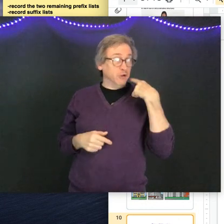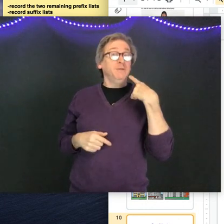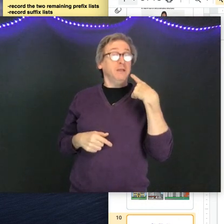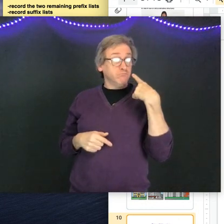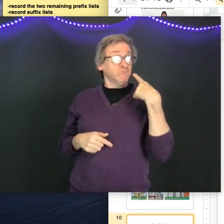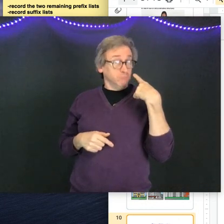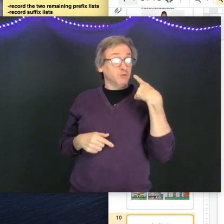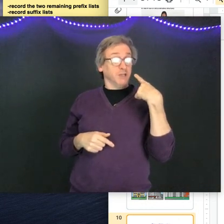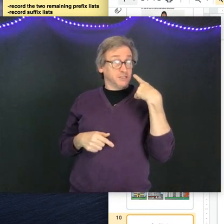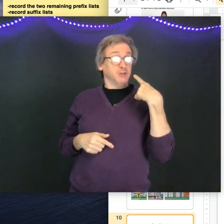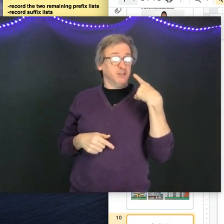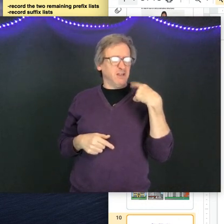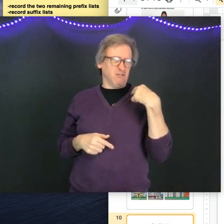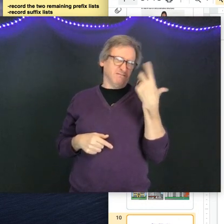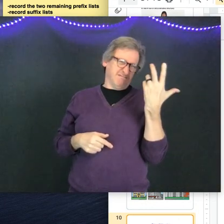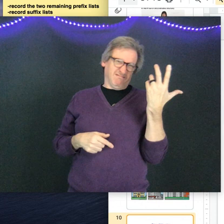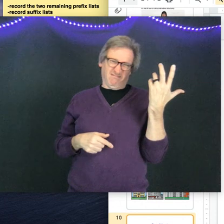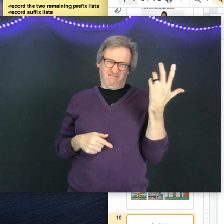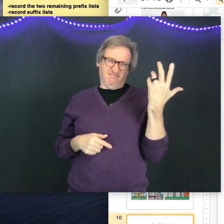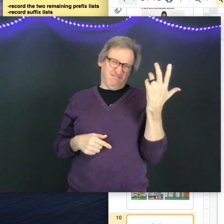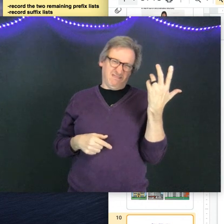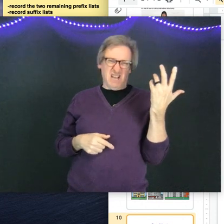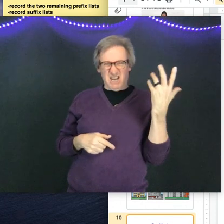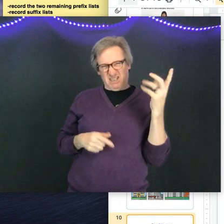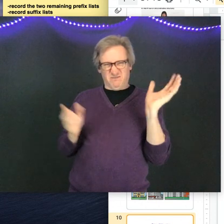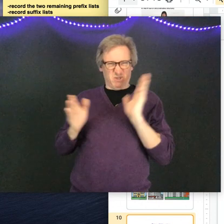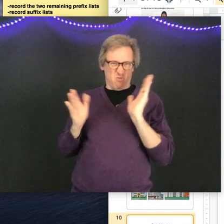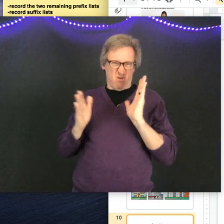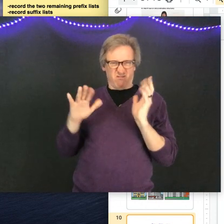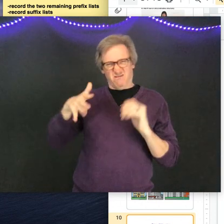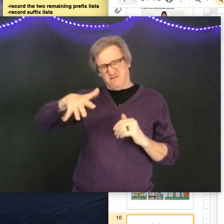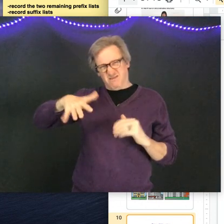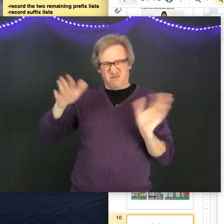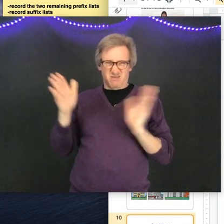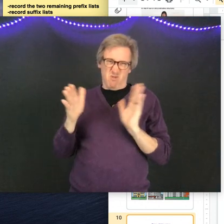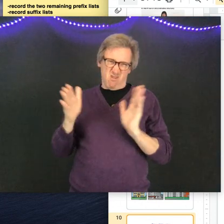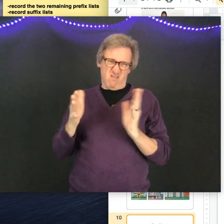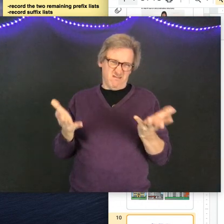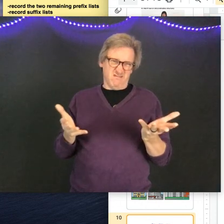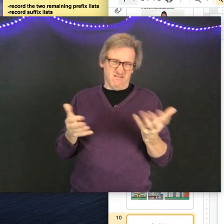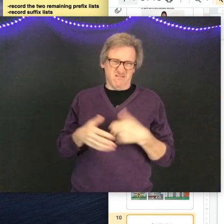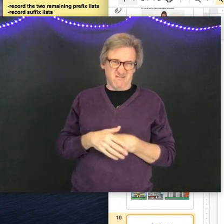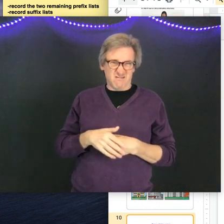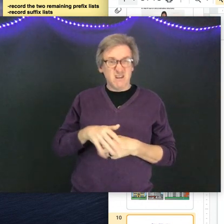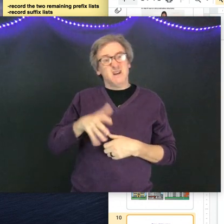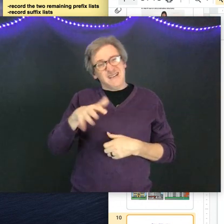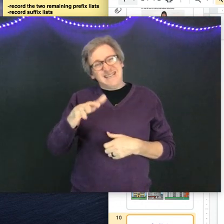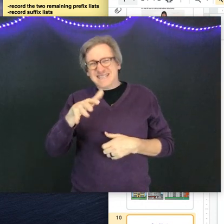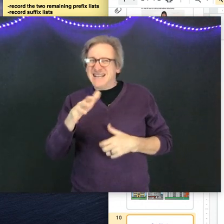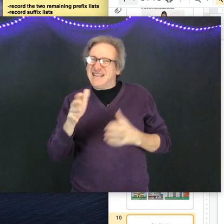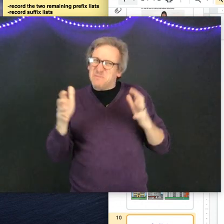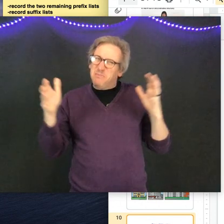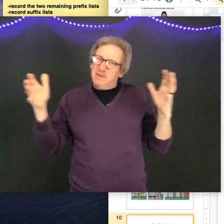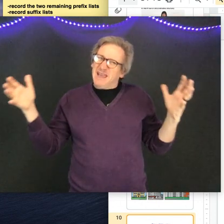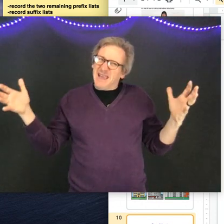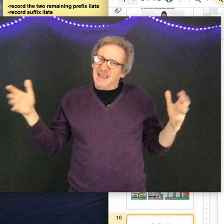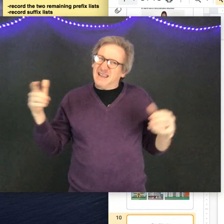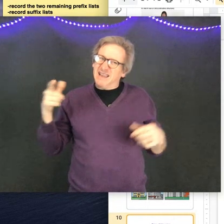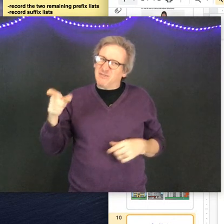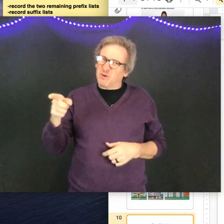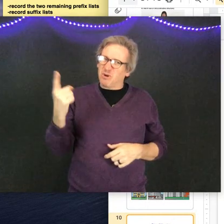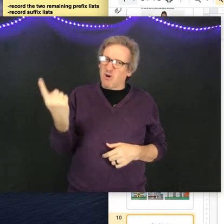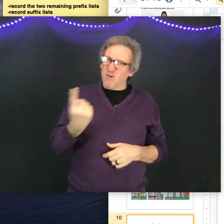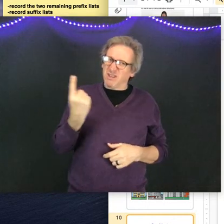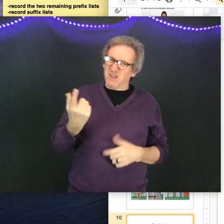It could be you think it's a good thing or it's kind of small, sort of small, I don't It's kind of big